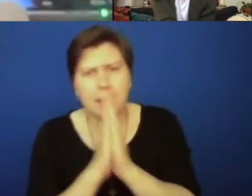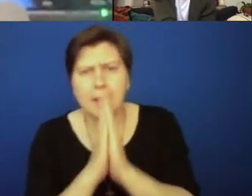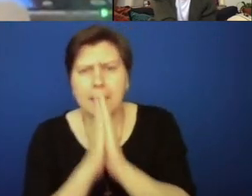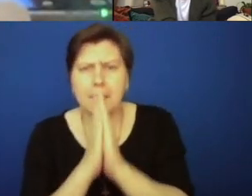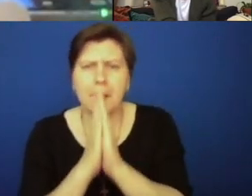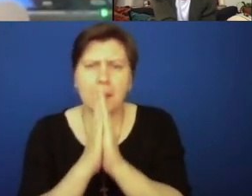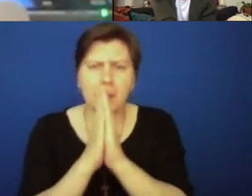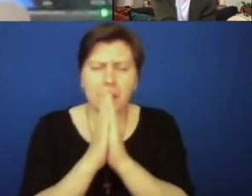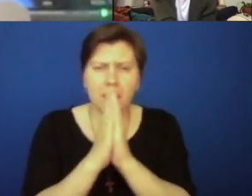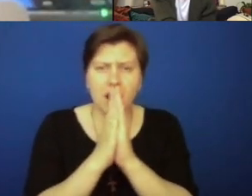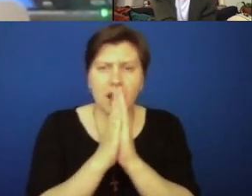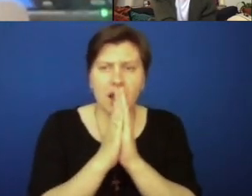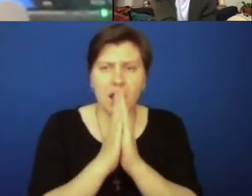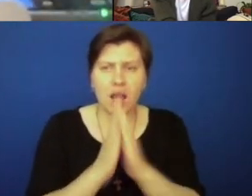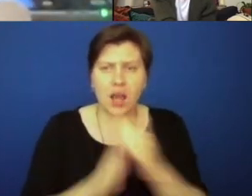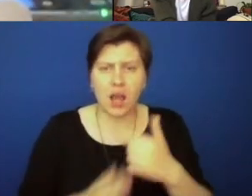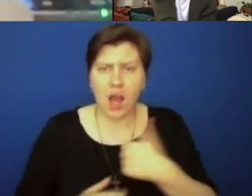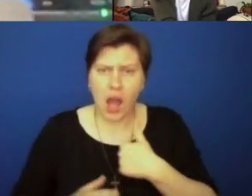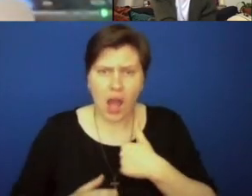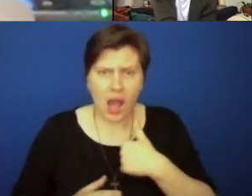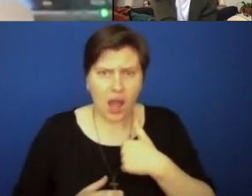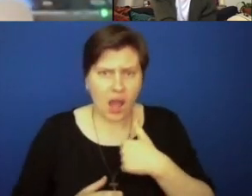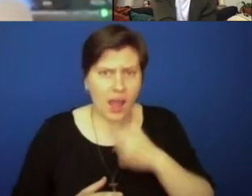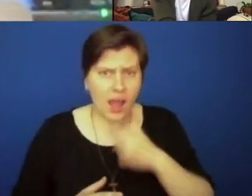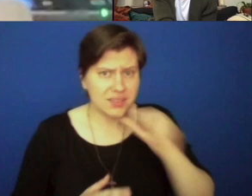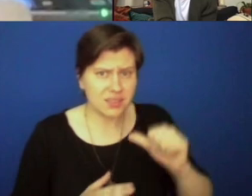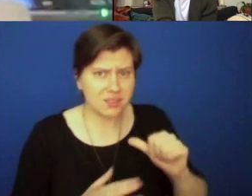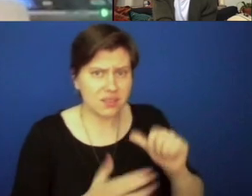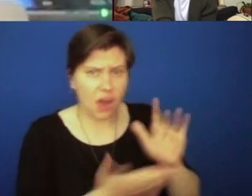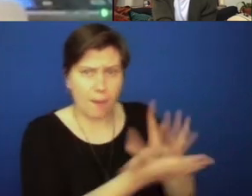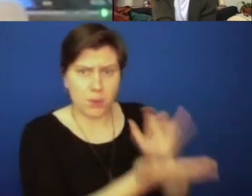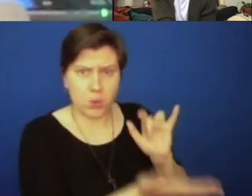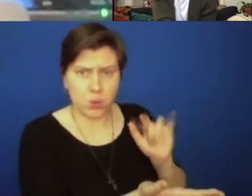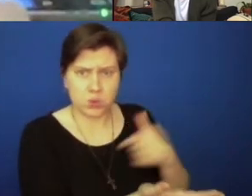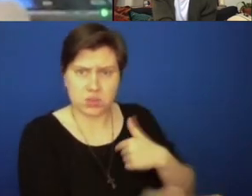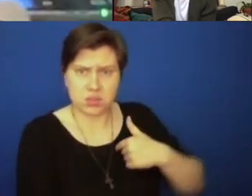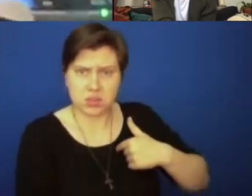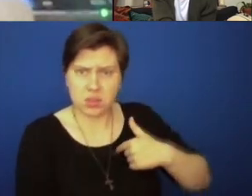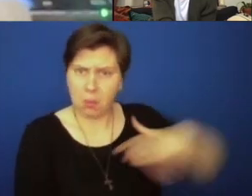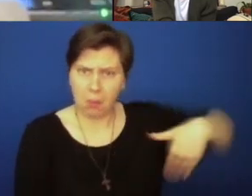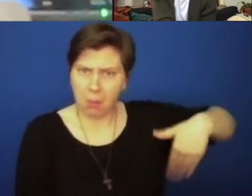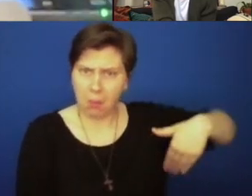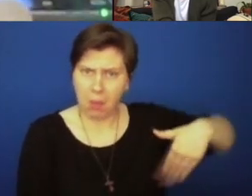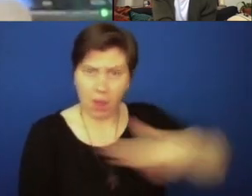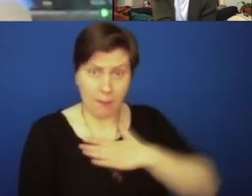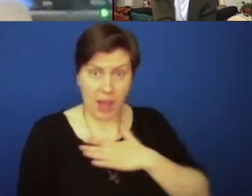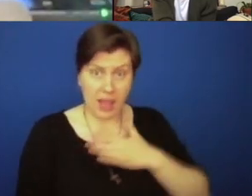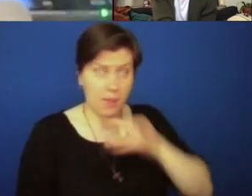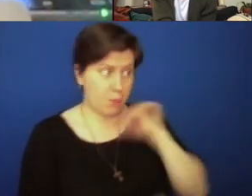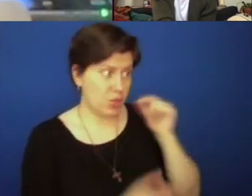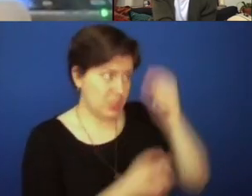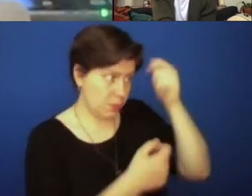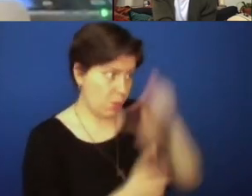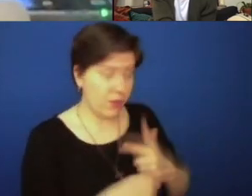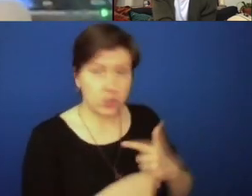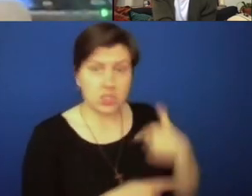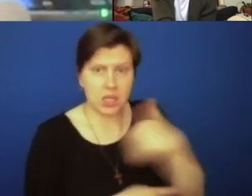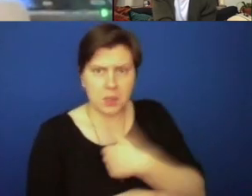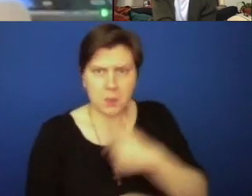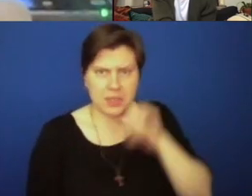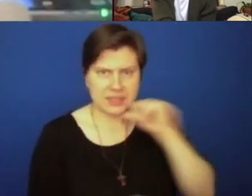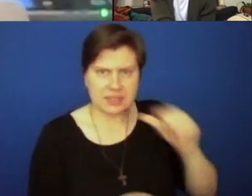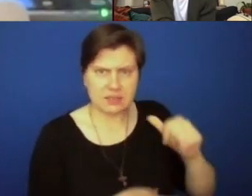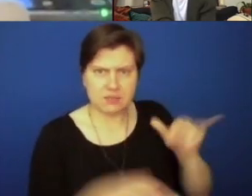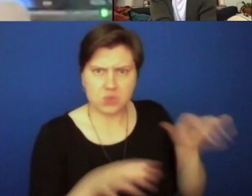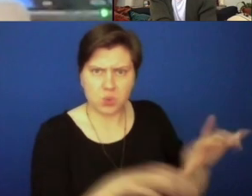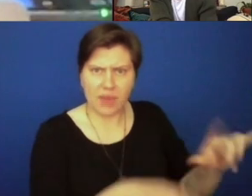services, all these things. And I didn't do any of that stuff. You know, you know, the priest that I know, we didn't do any of that stuff. But because it